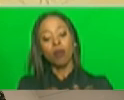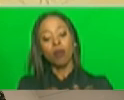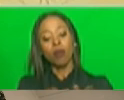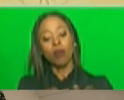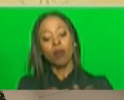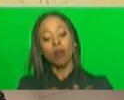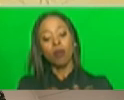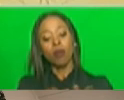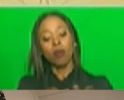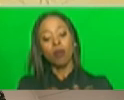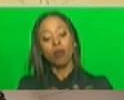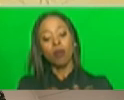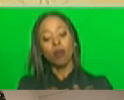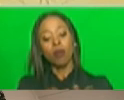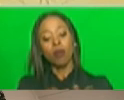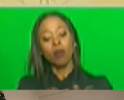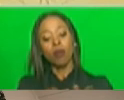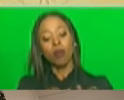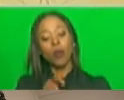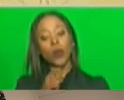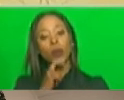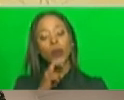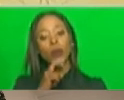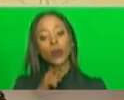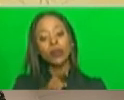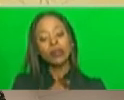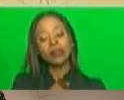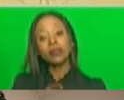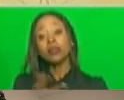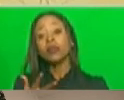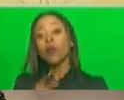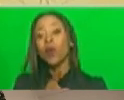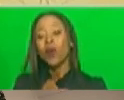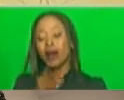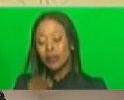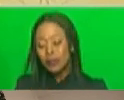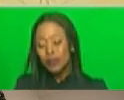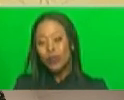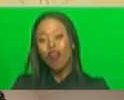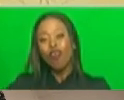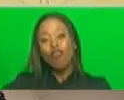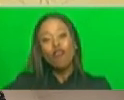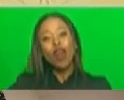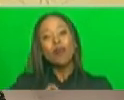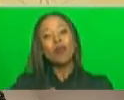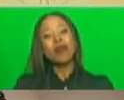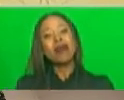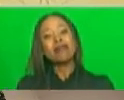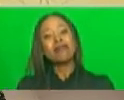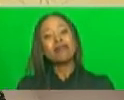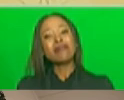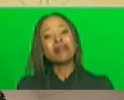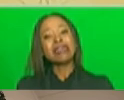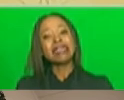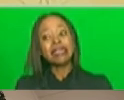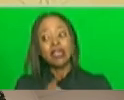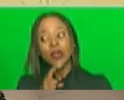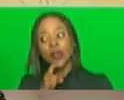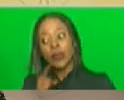let's listen anyway is to deal with rat infestation or prevalence